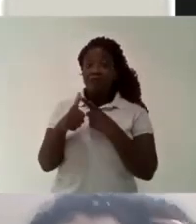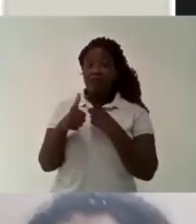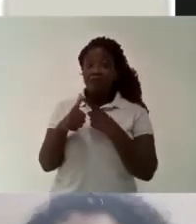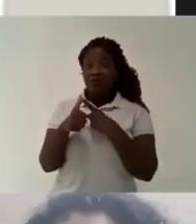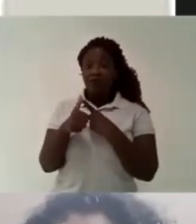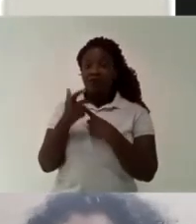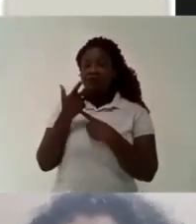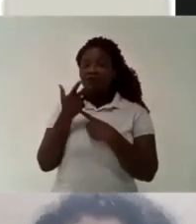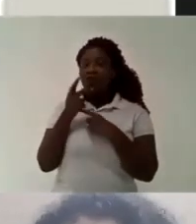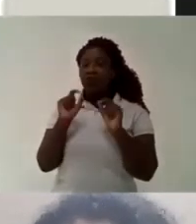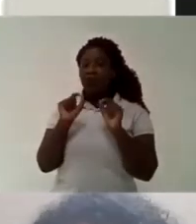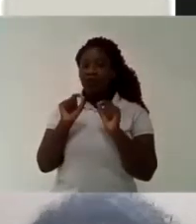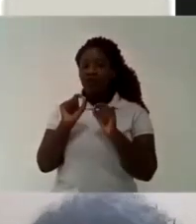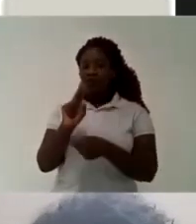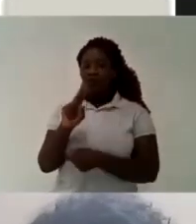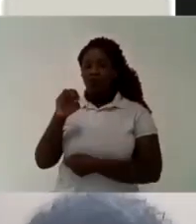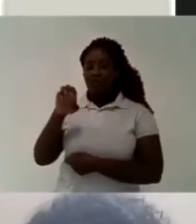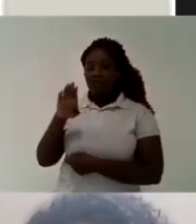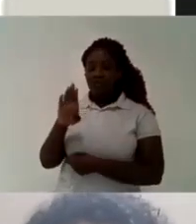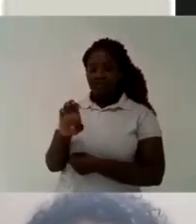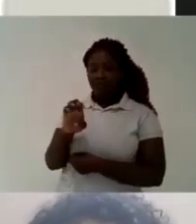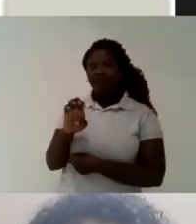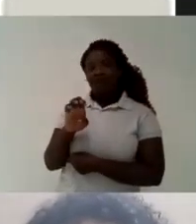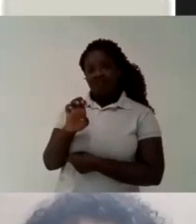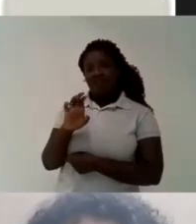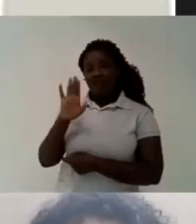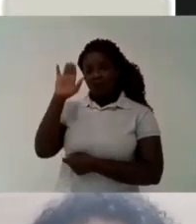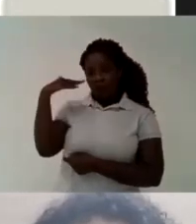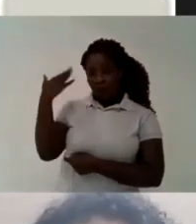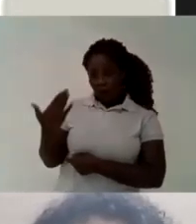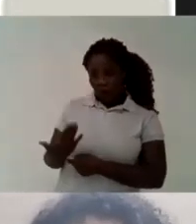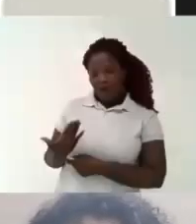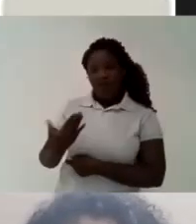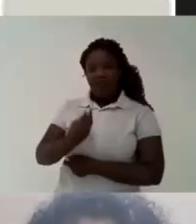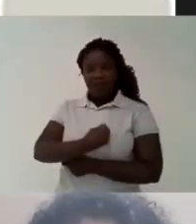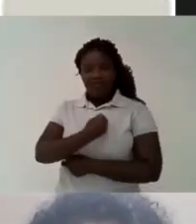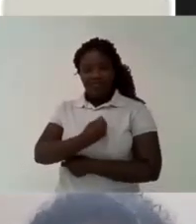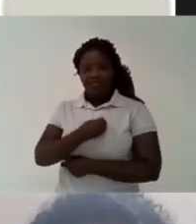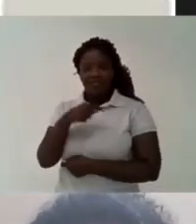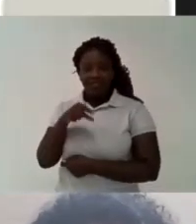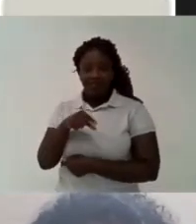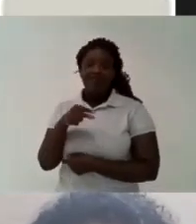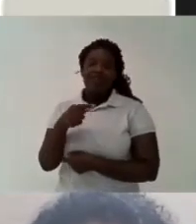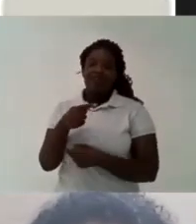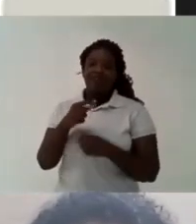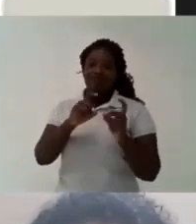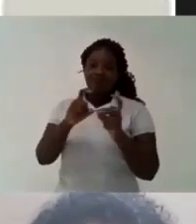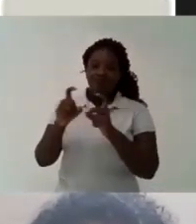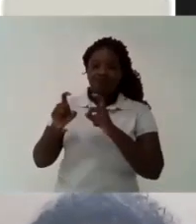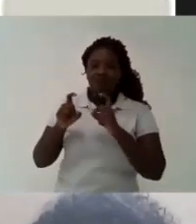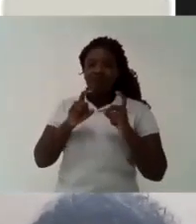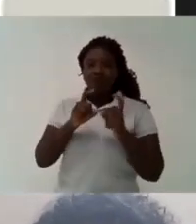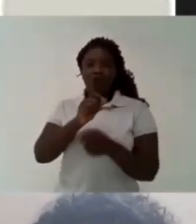taking part in this panel Firstly I would like to say that the UNE